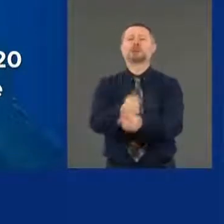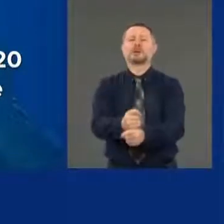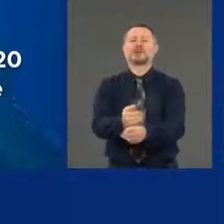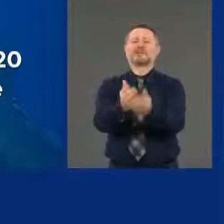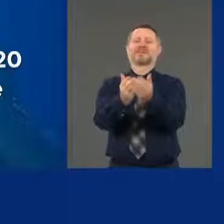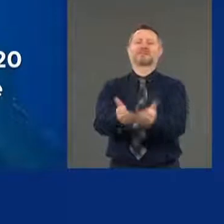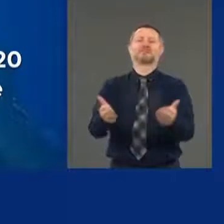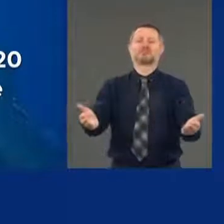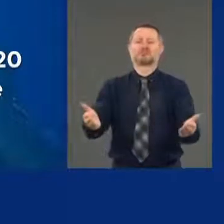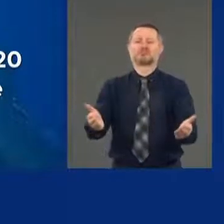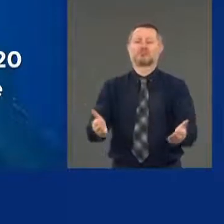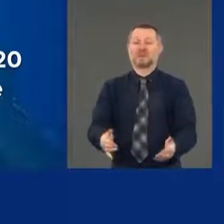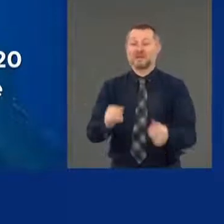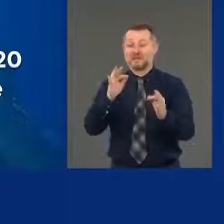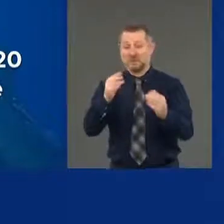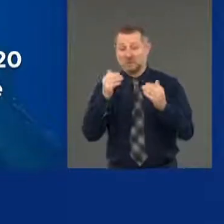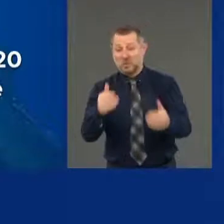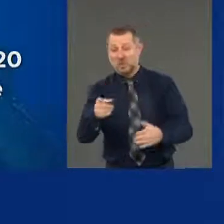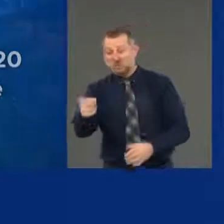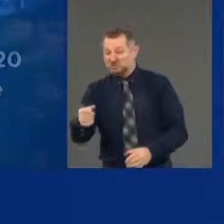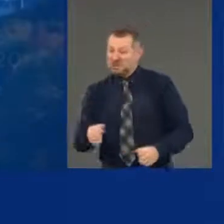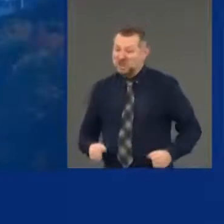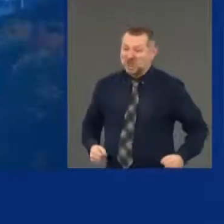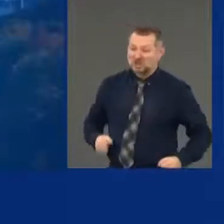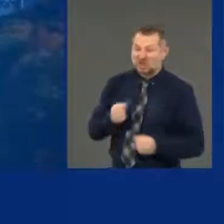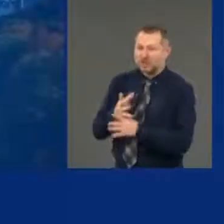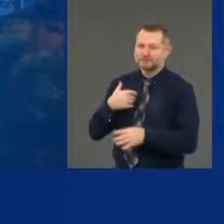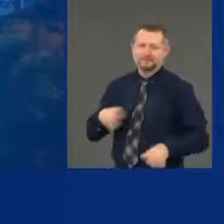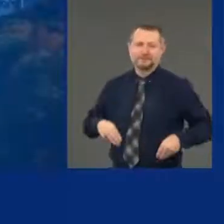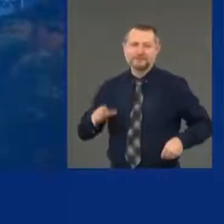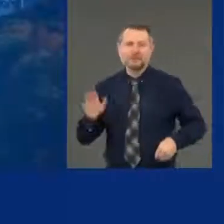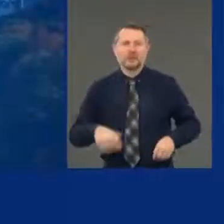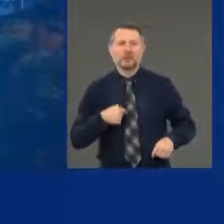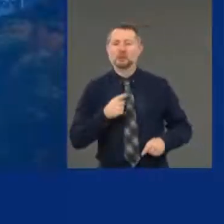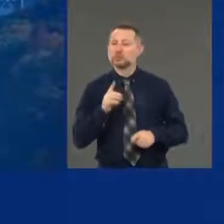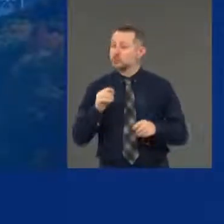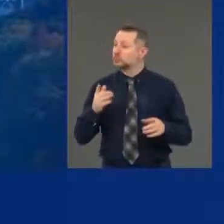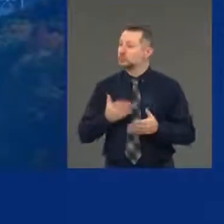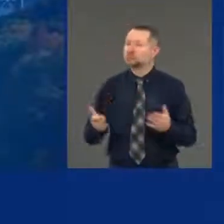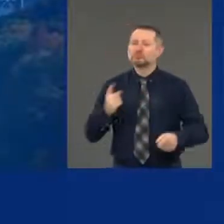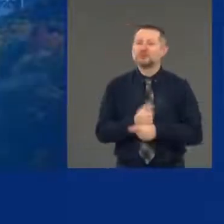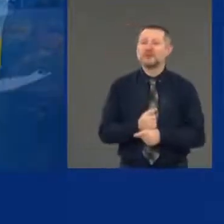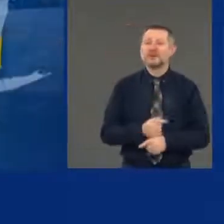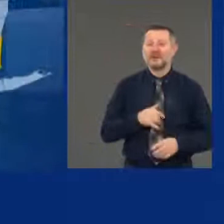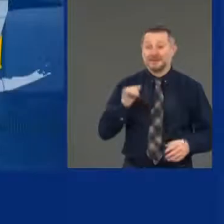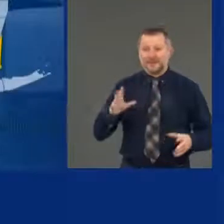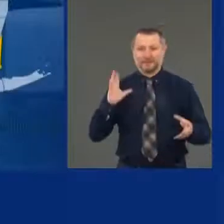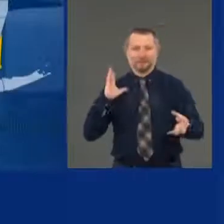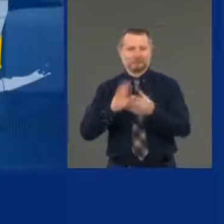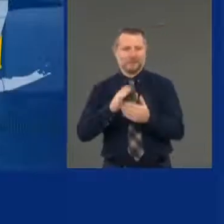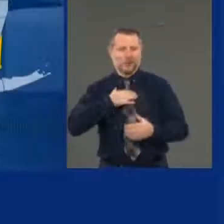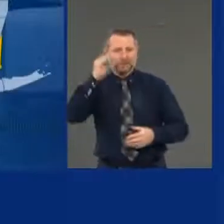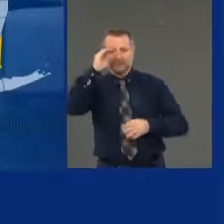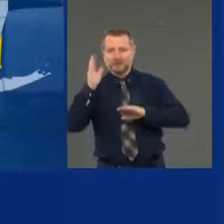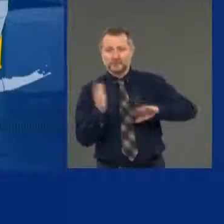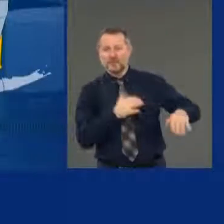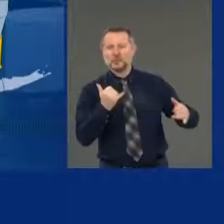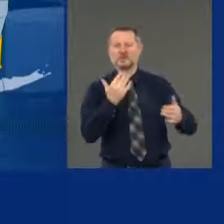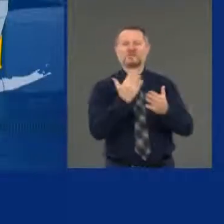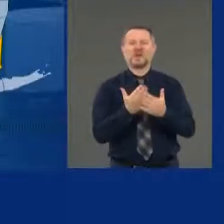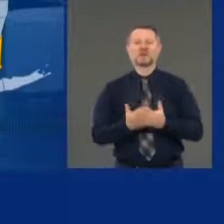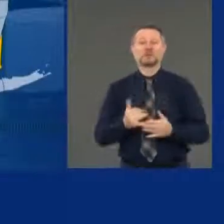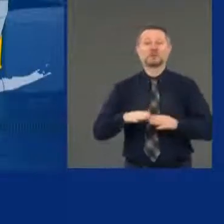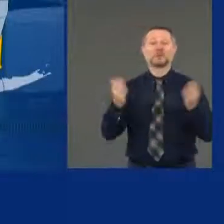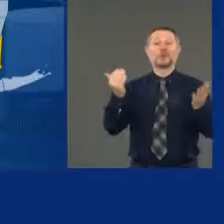yell, they yell. This is the right thing in my opinion. And that was my opinion. Back to facts. On the reopening, Westchester,